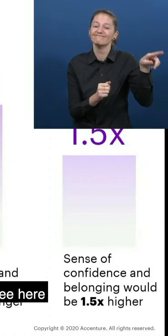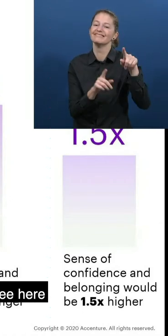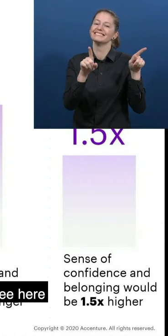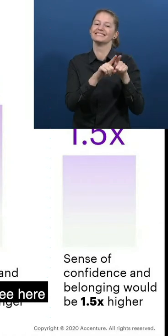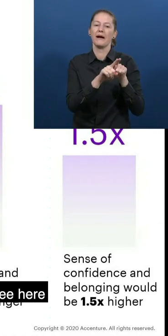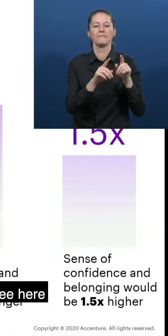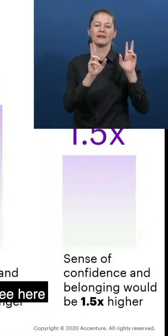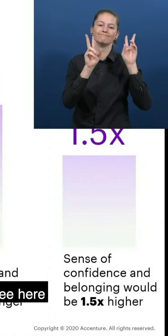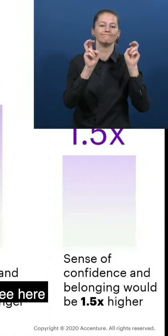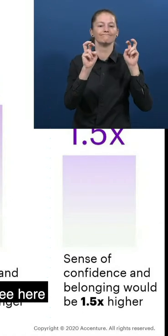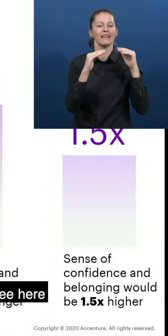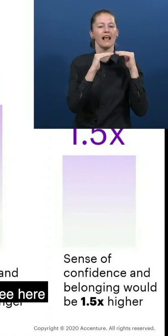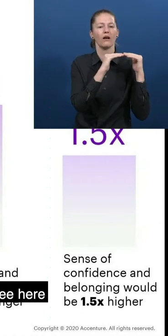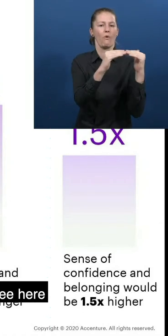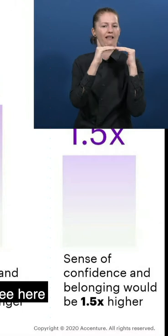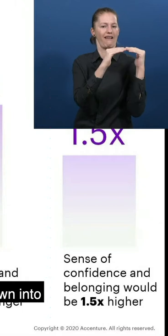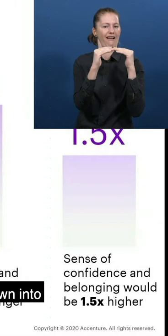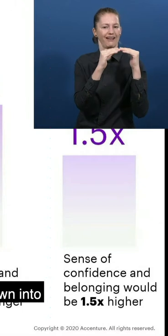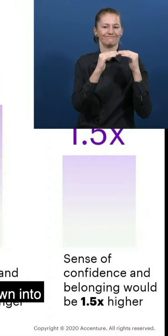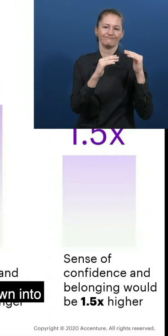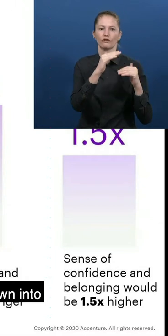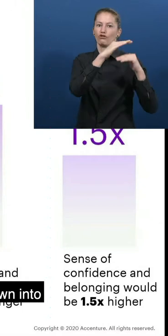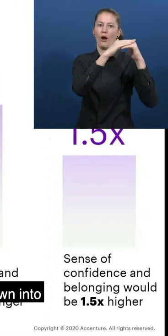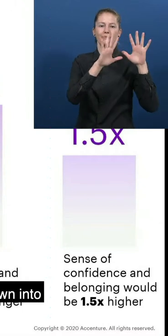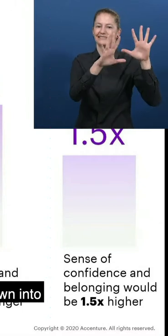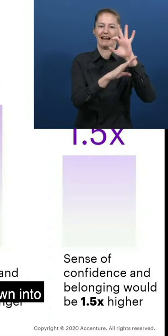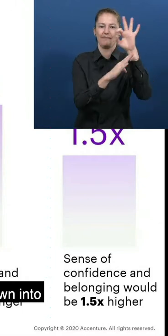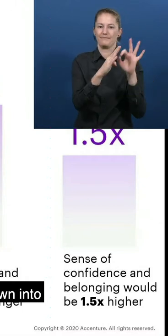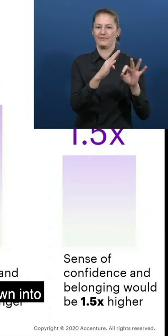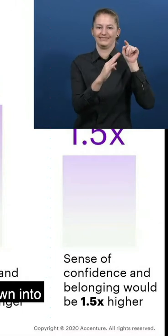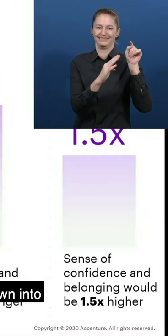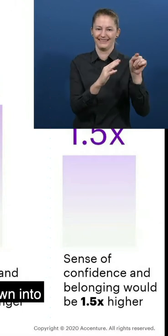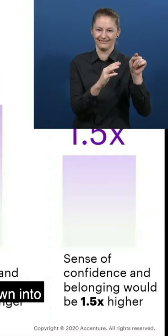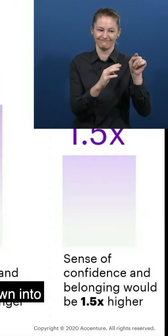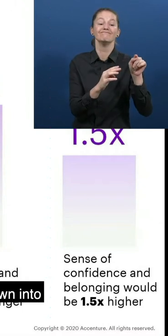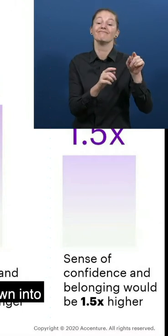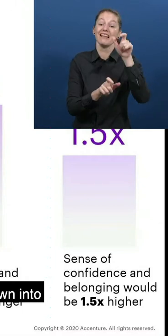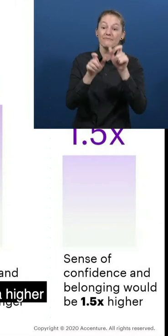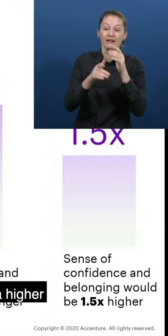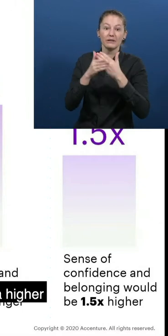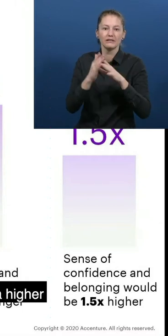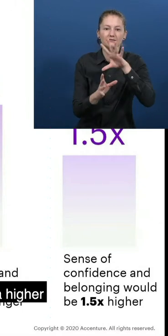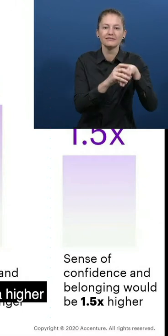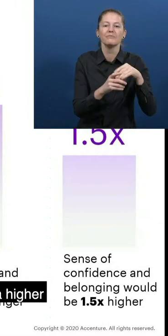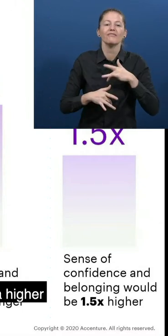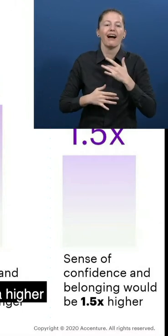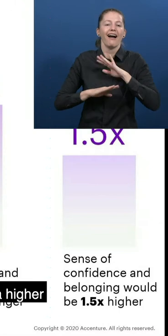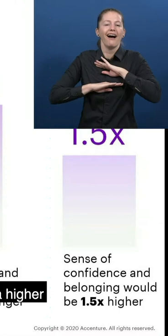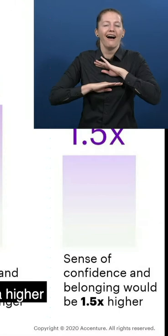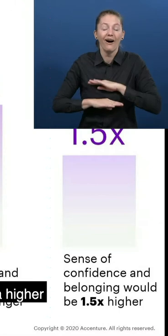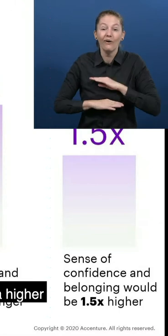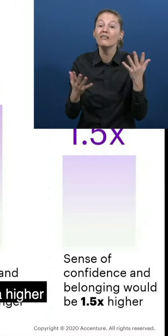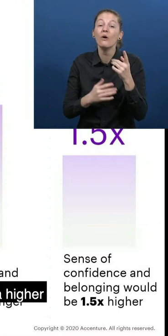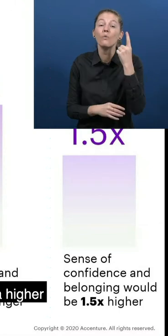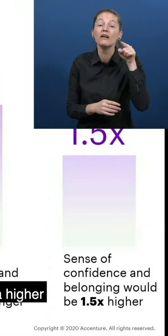and a half times higher. And you can see here two other related areas where we break that down into stronger career satisfaction